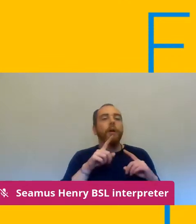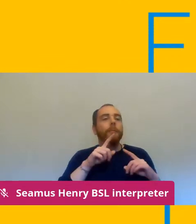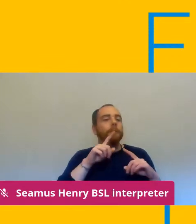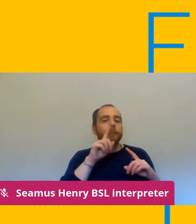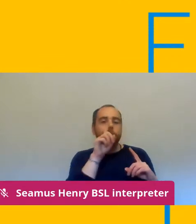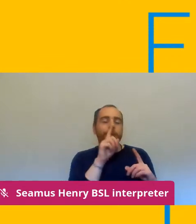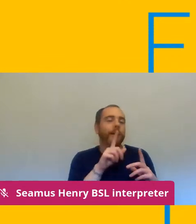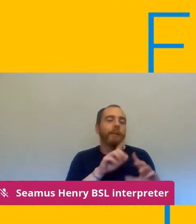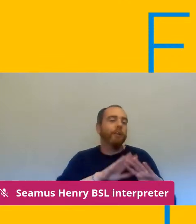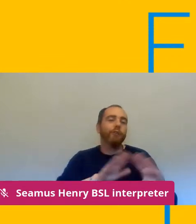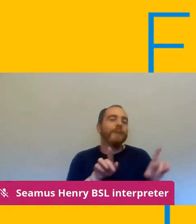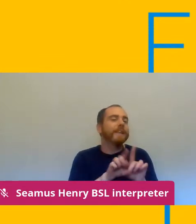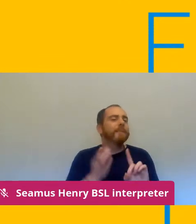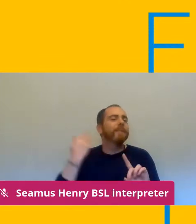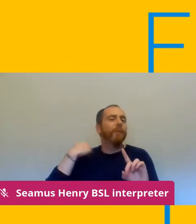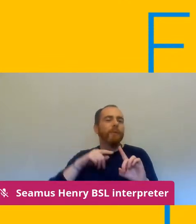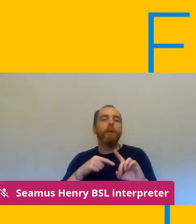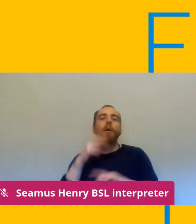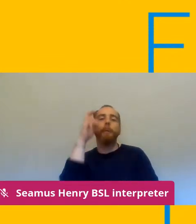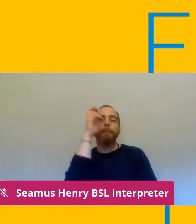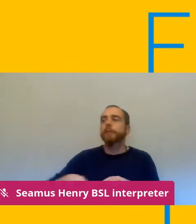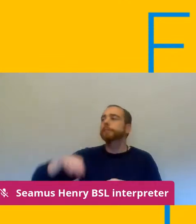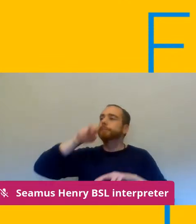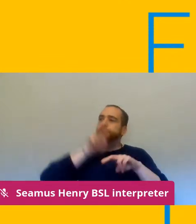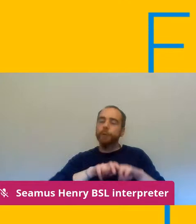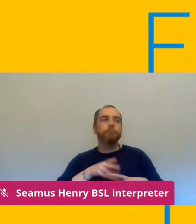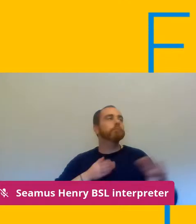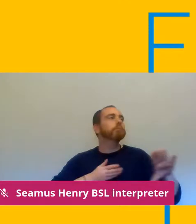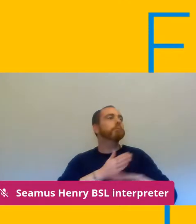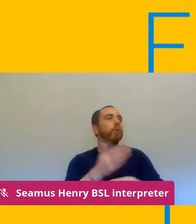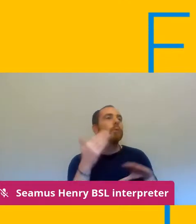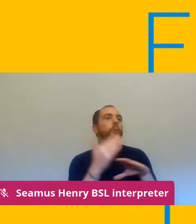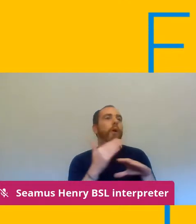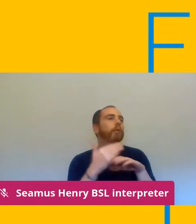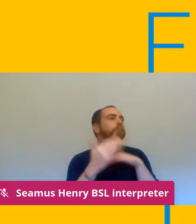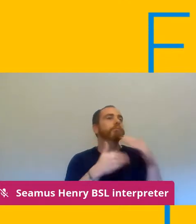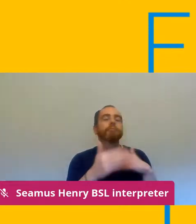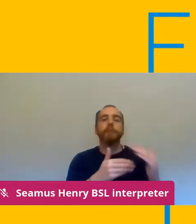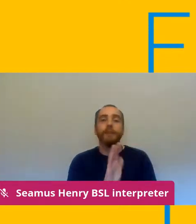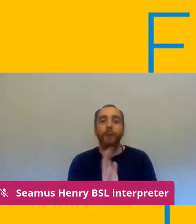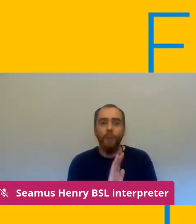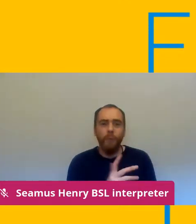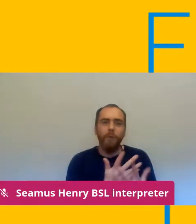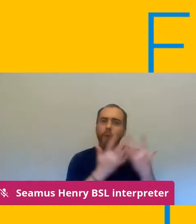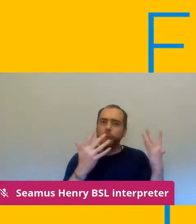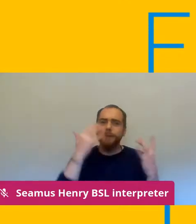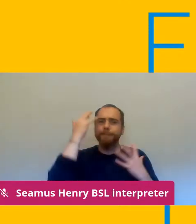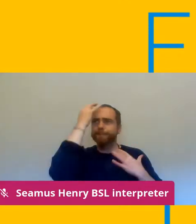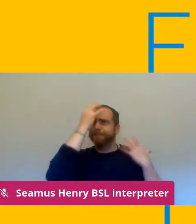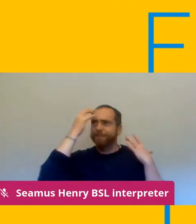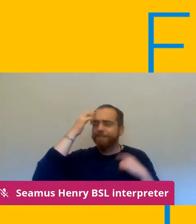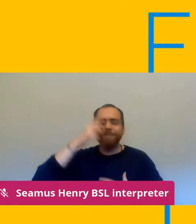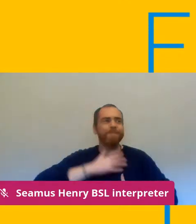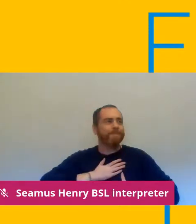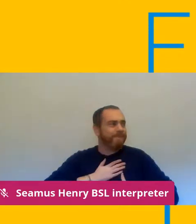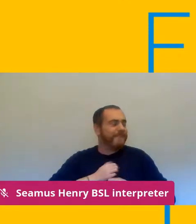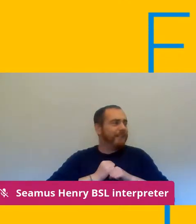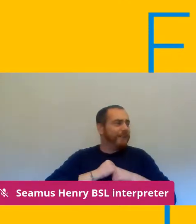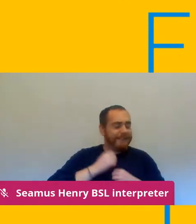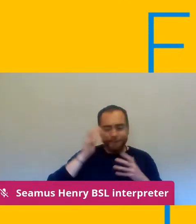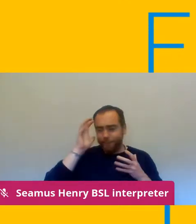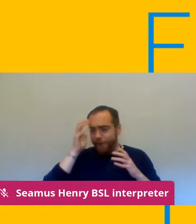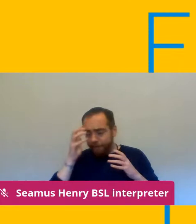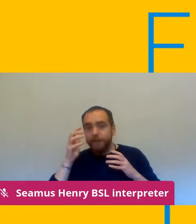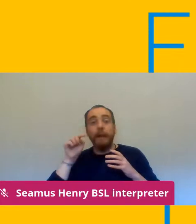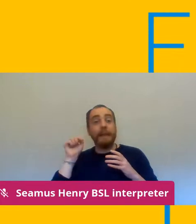anxieties that need to be considered and they need to also form part of that risk assessment so we've looked at the